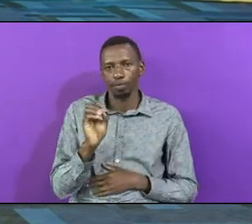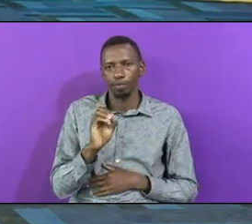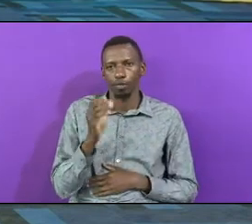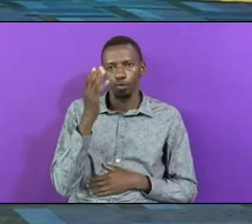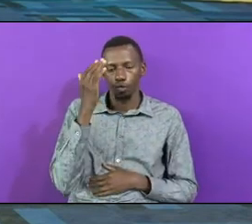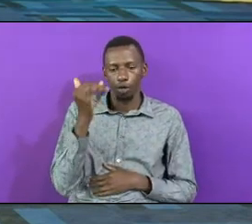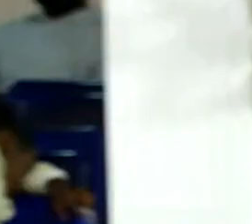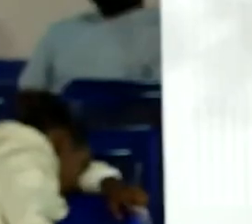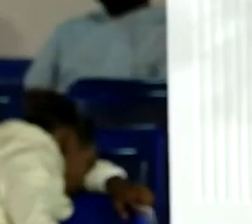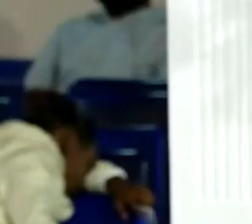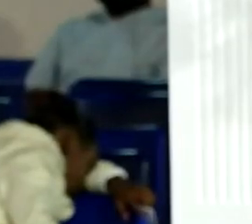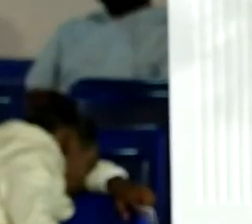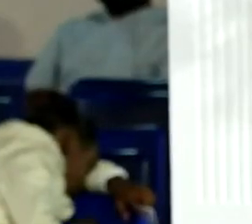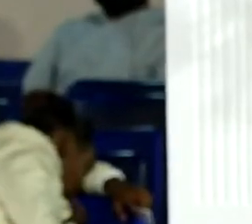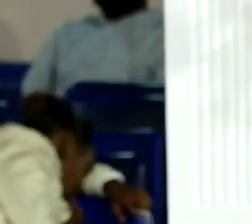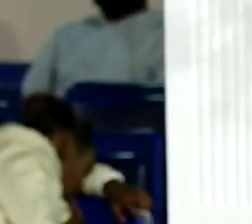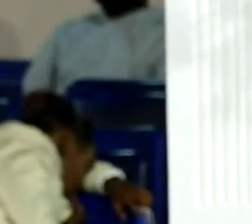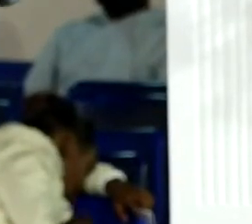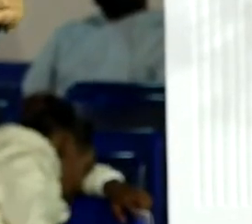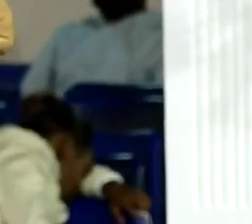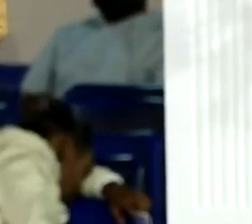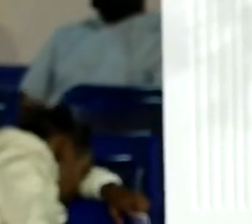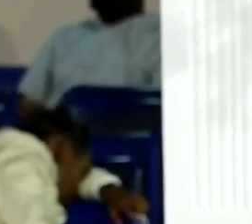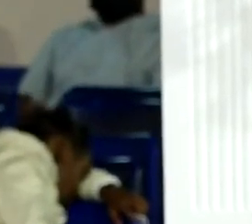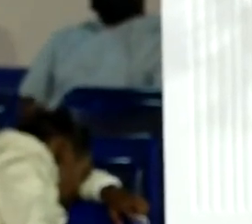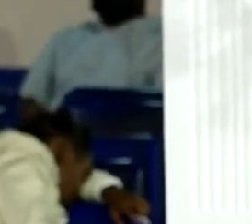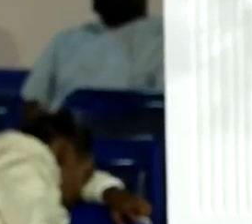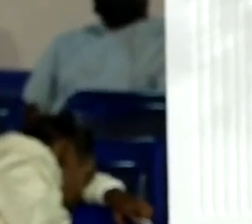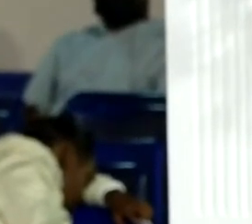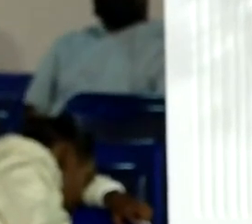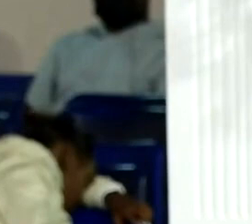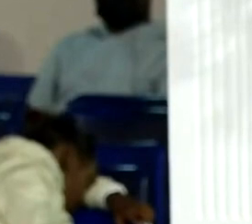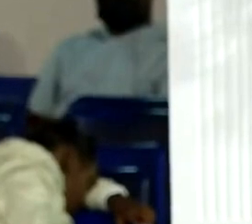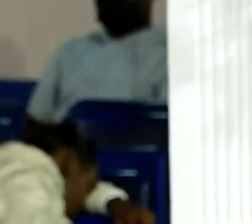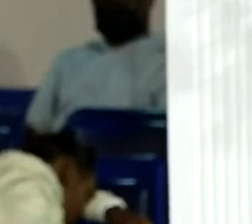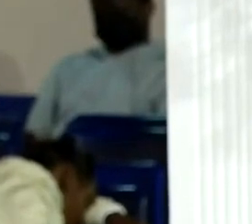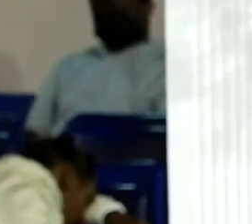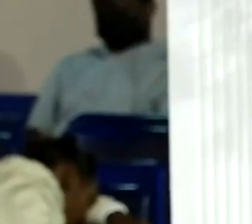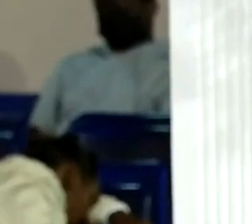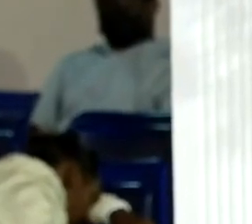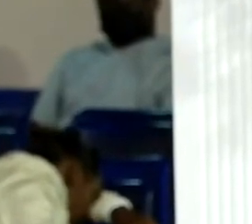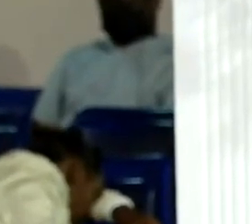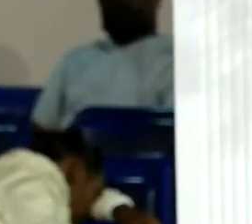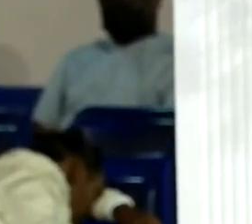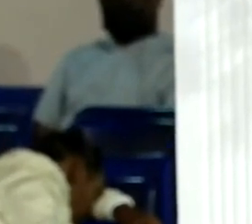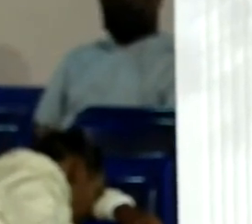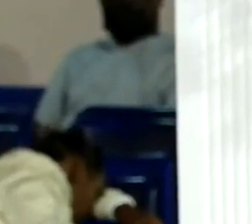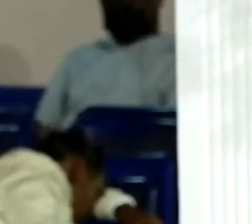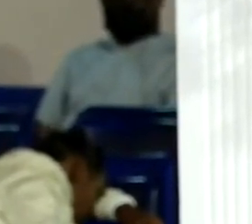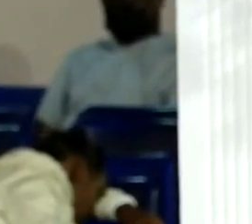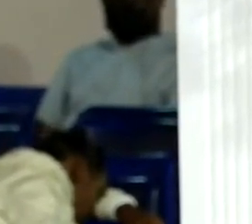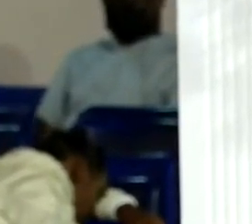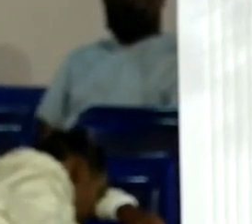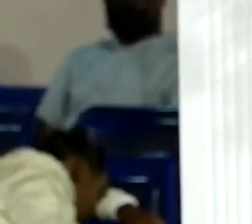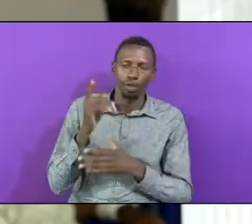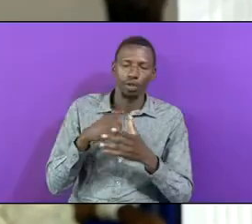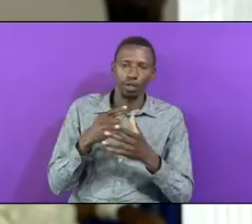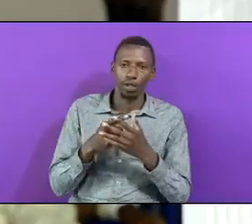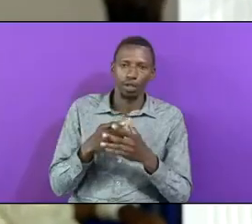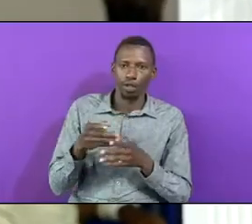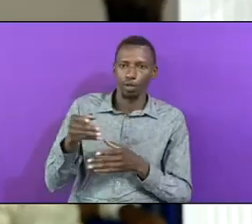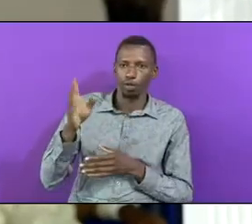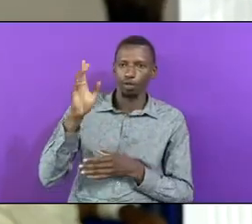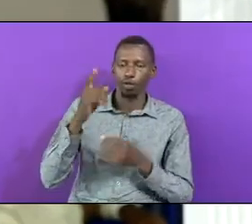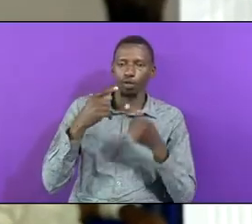To Get Family In Unity Of Worship Of The True God Then Now God Announces That You Will No